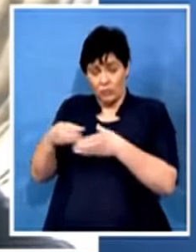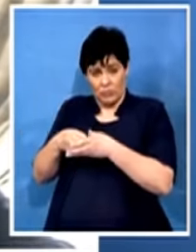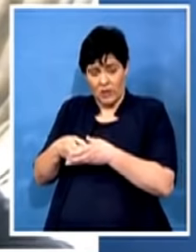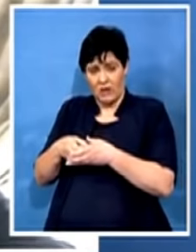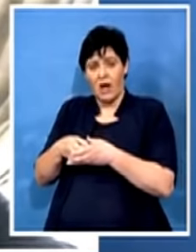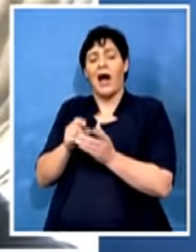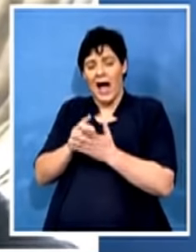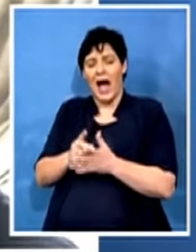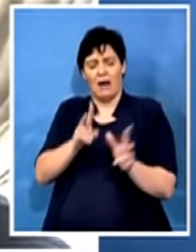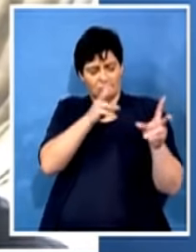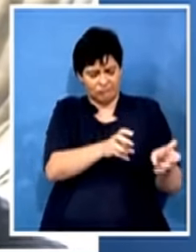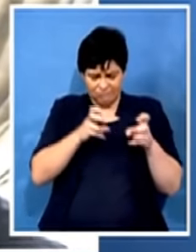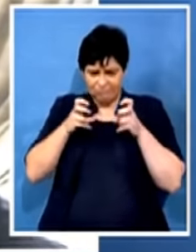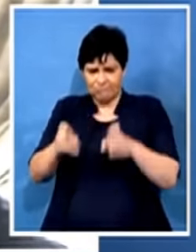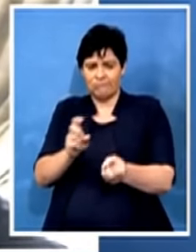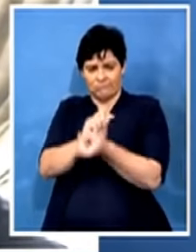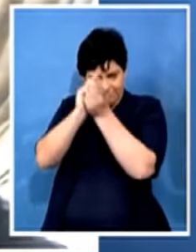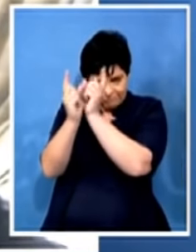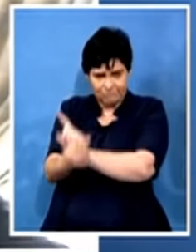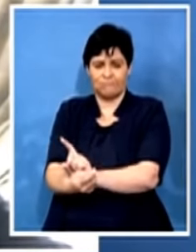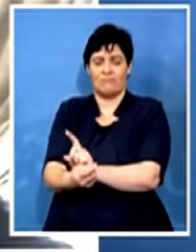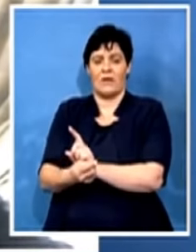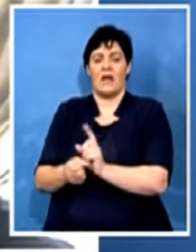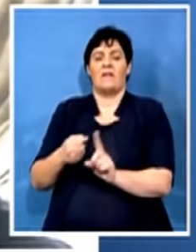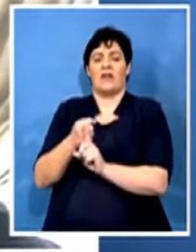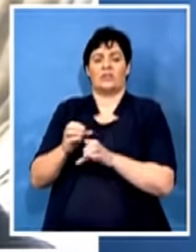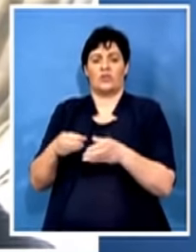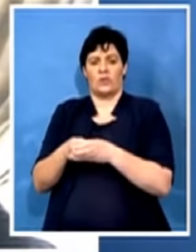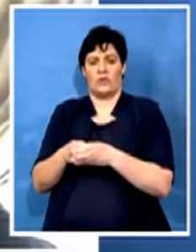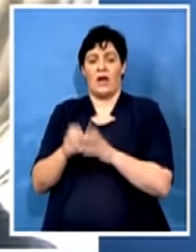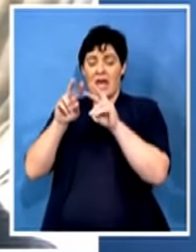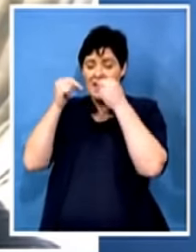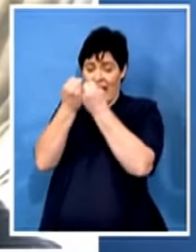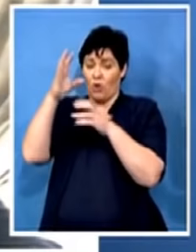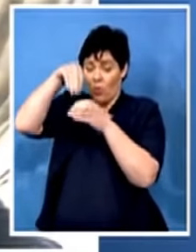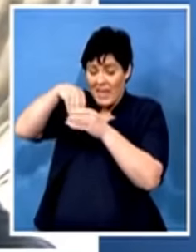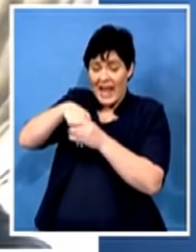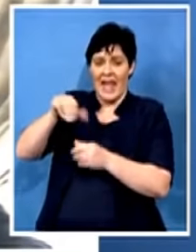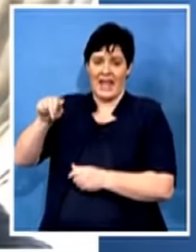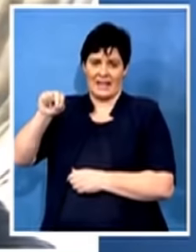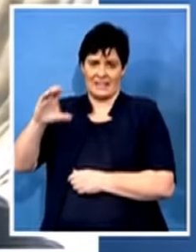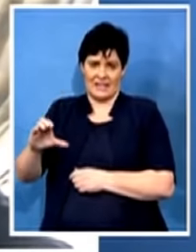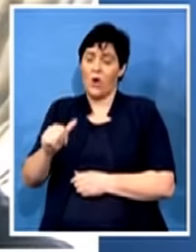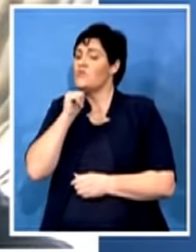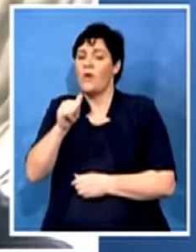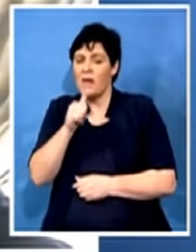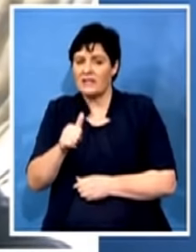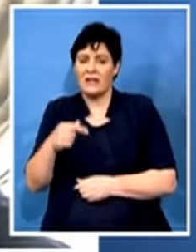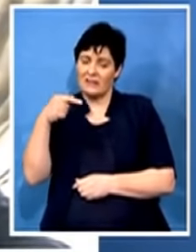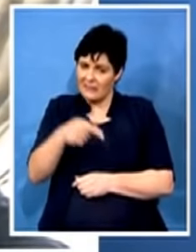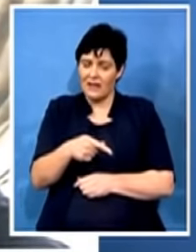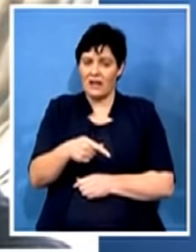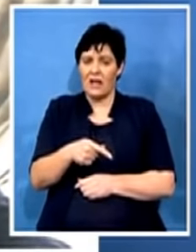transformation faction nationally within the African National Congress, despite that Amakariki faction being aligned to a similar